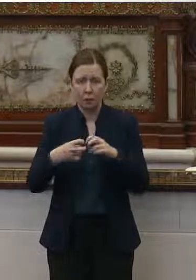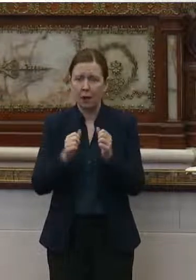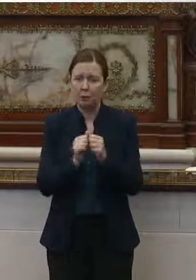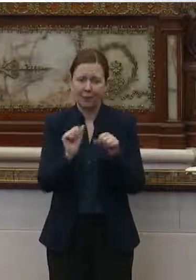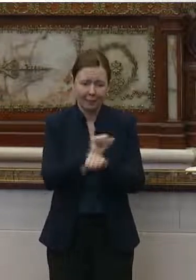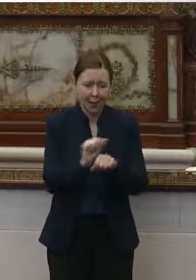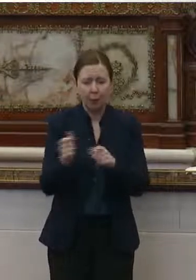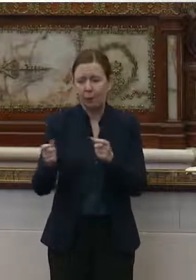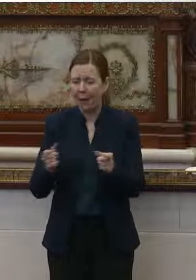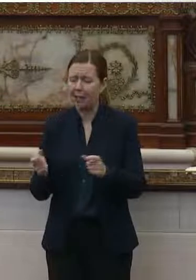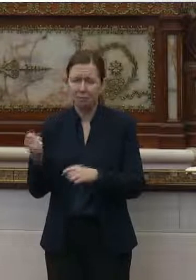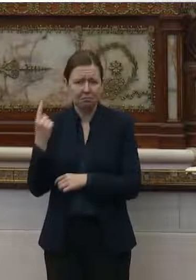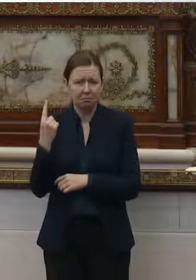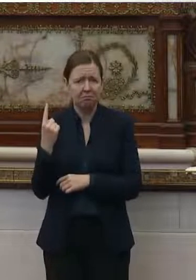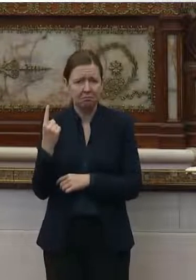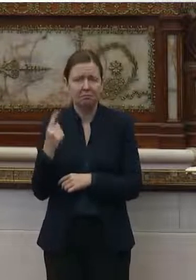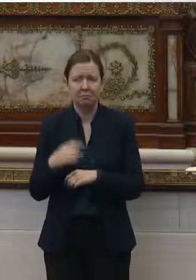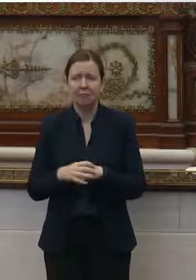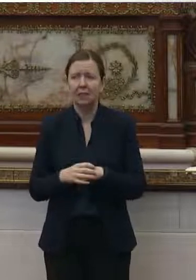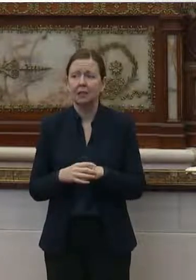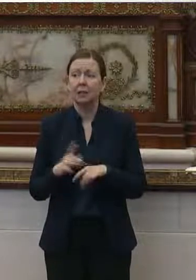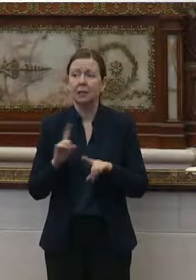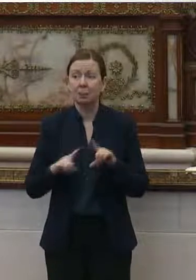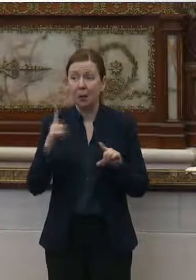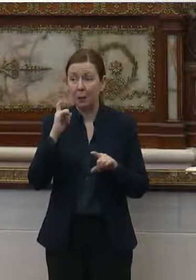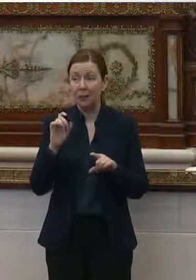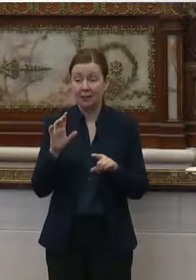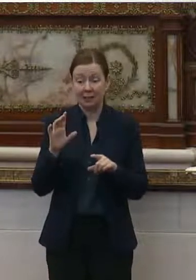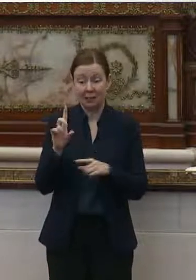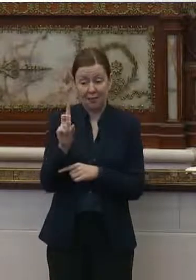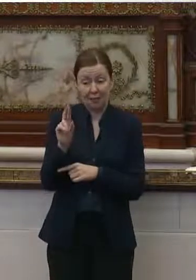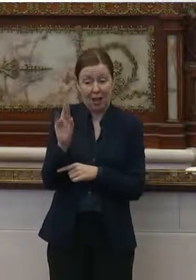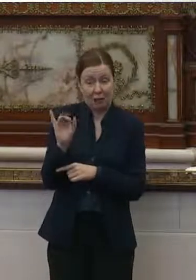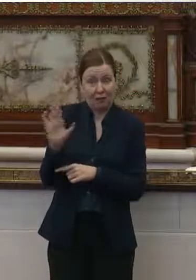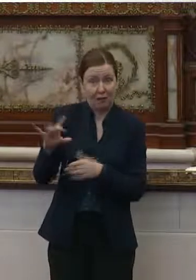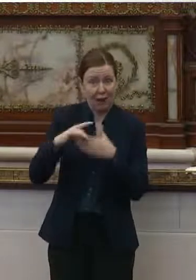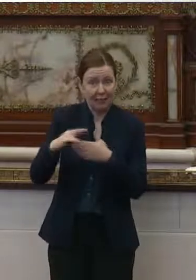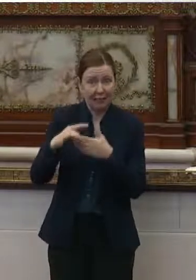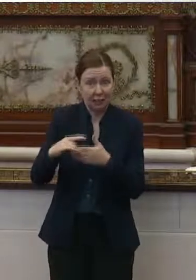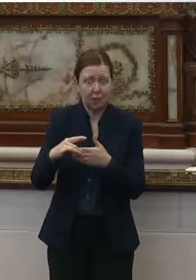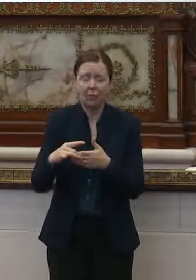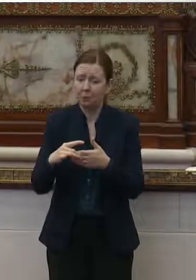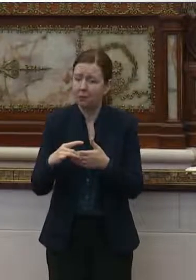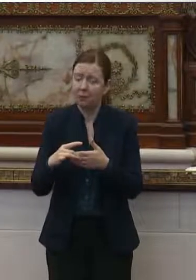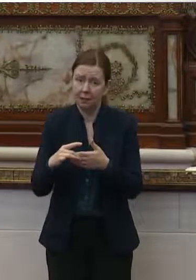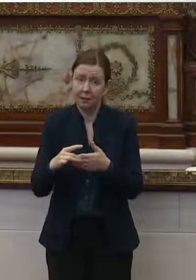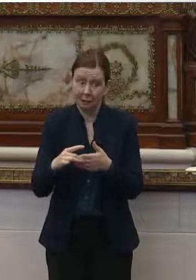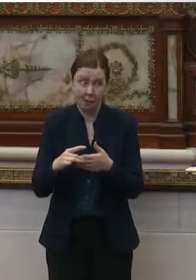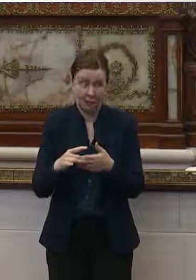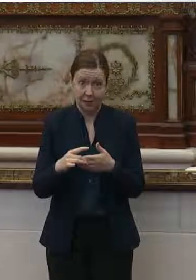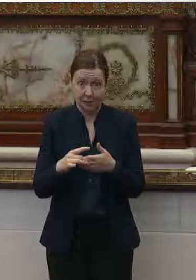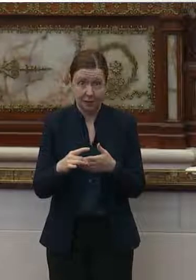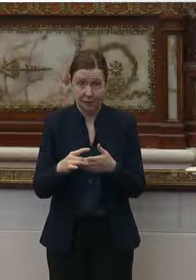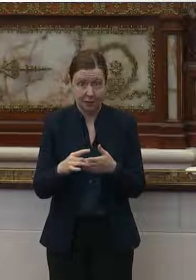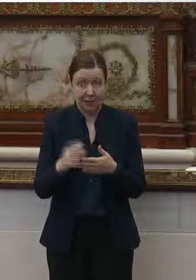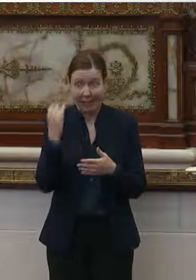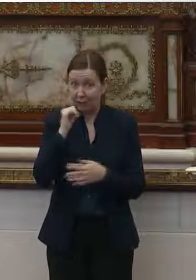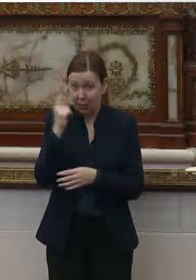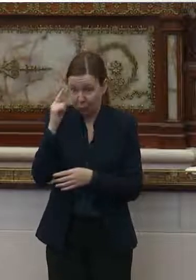labor and management that we had, that because of his leadership, it could have been worse.